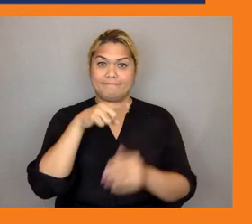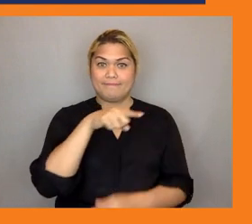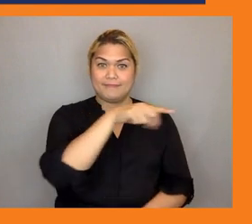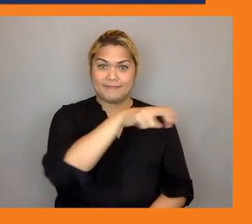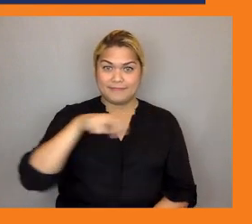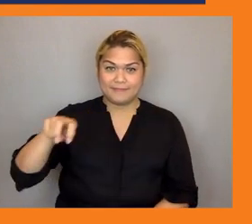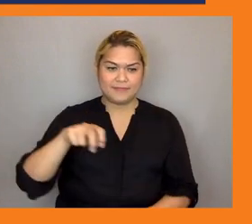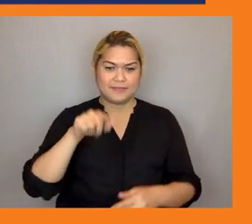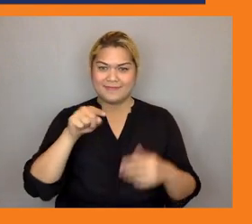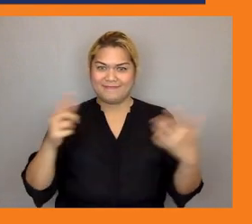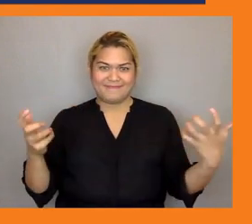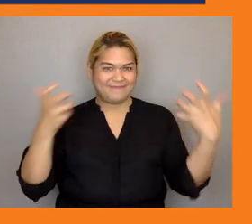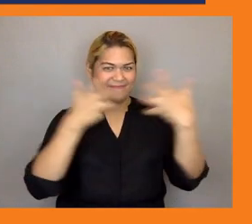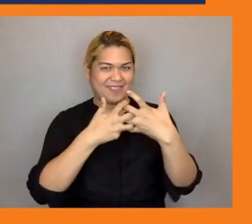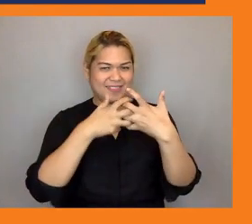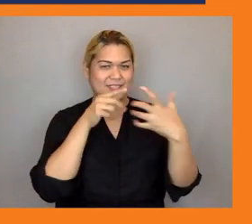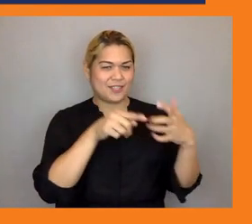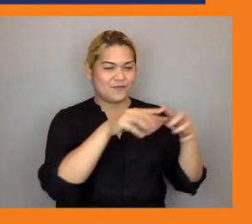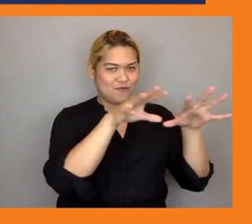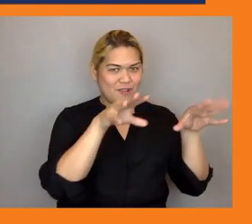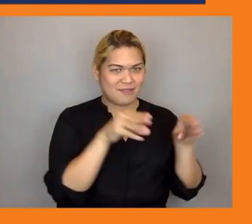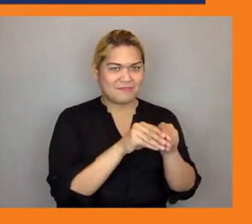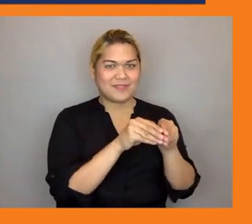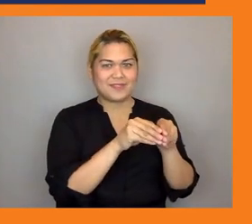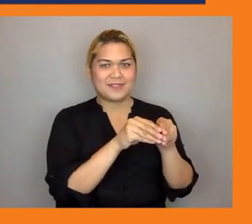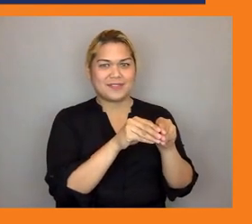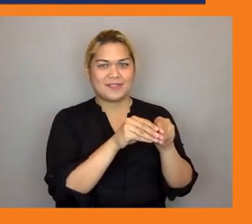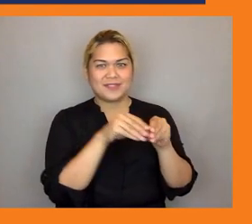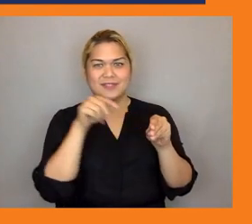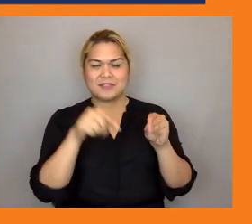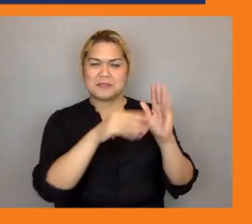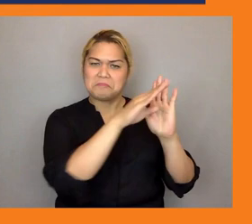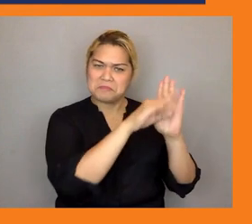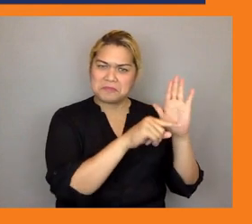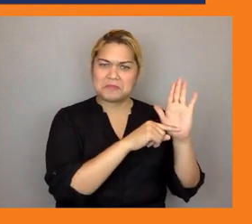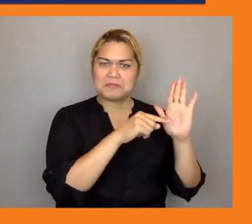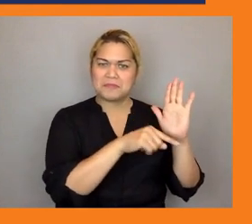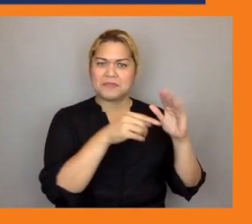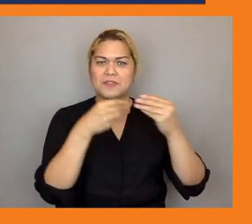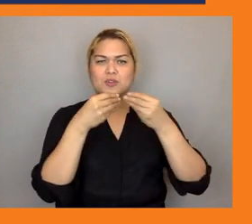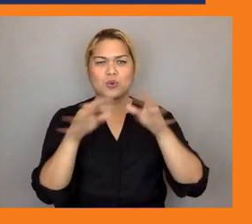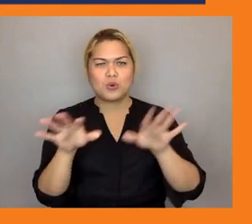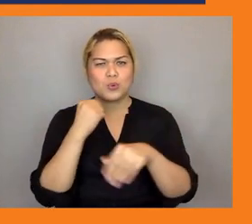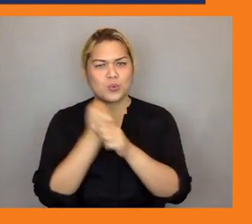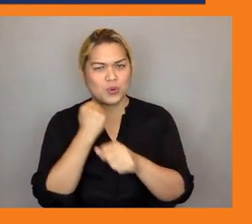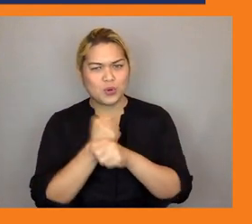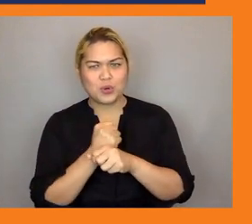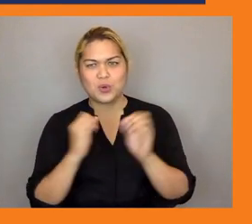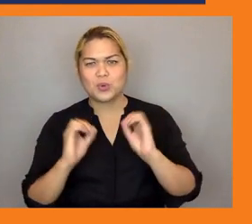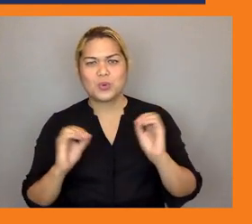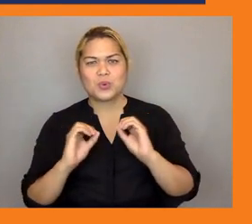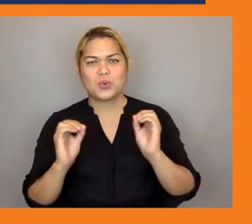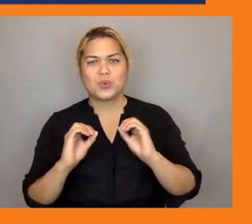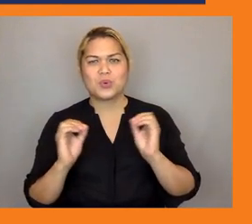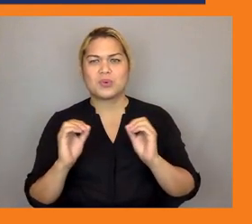structures how impacts of things like lost jobs might filter down to other family members um and future